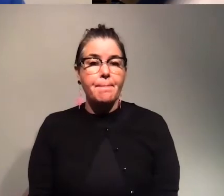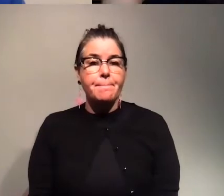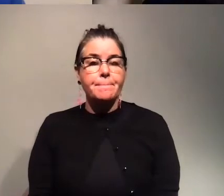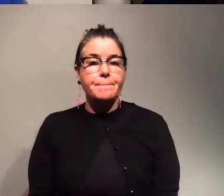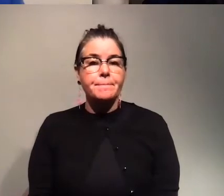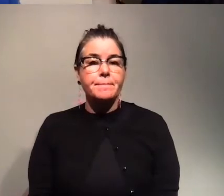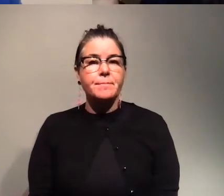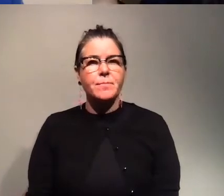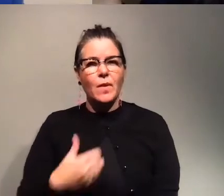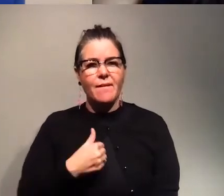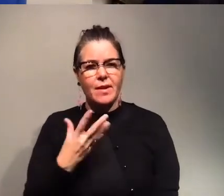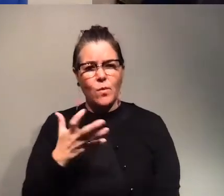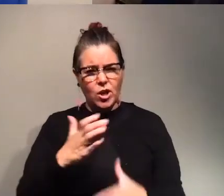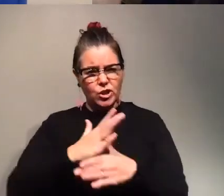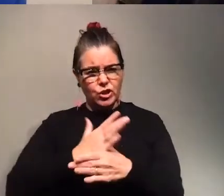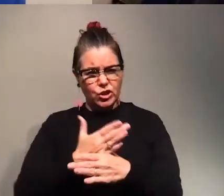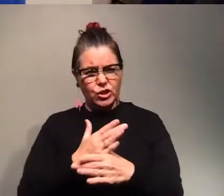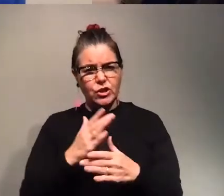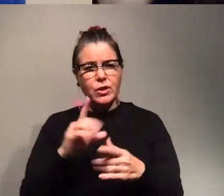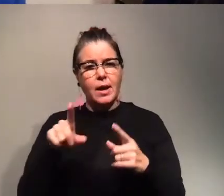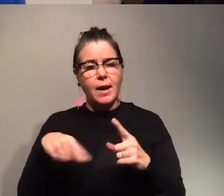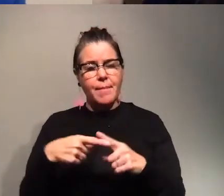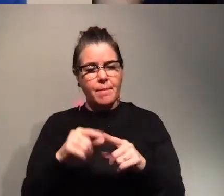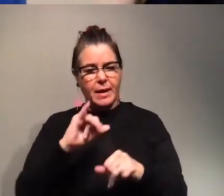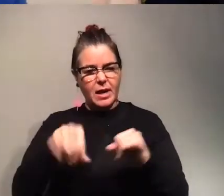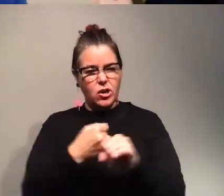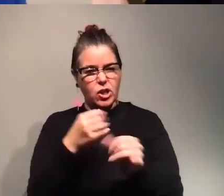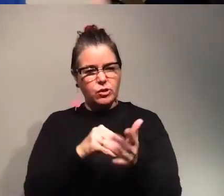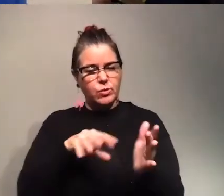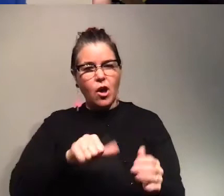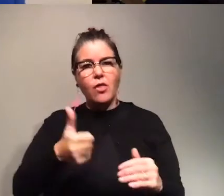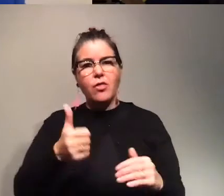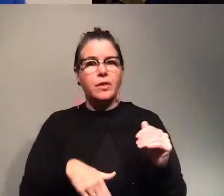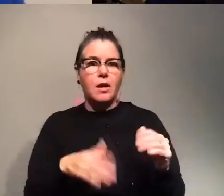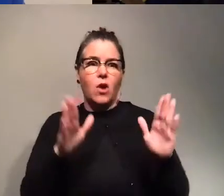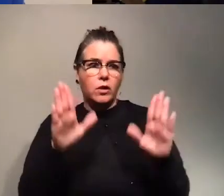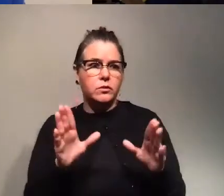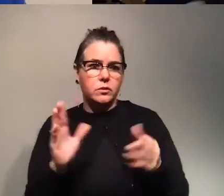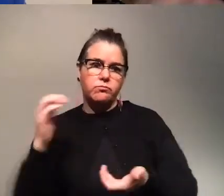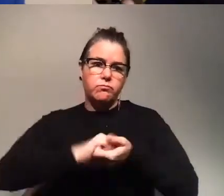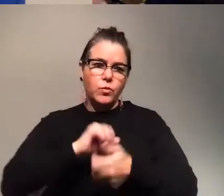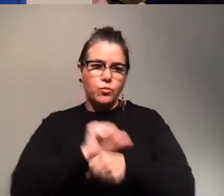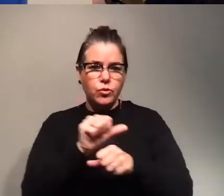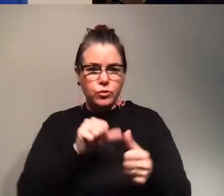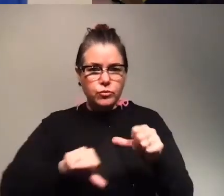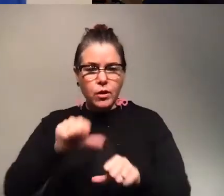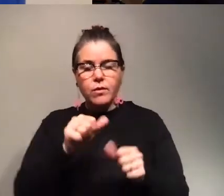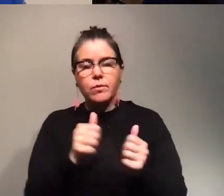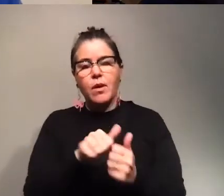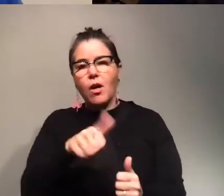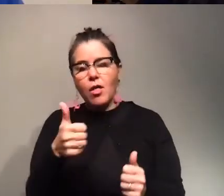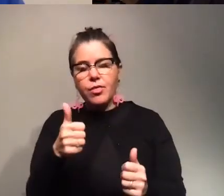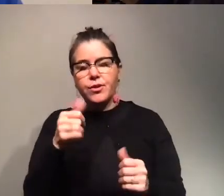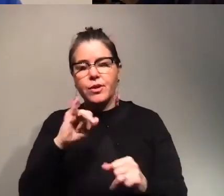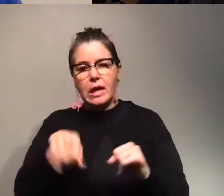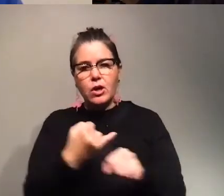do you have anything that you'd like to share about being an international student other than how awesome it is to work together uh with other international students in your